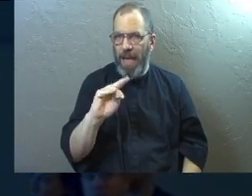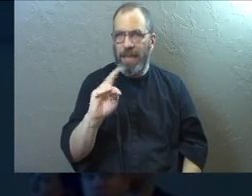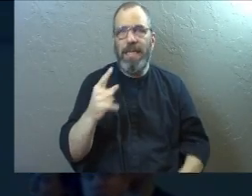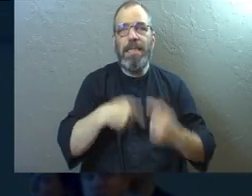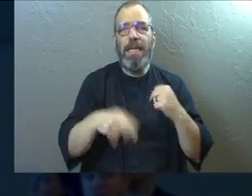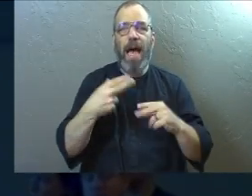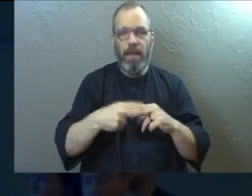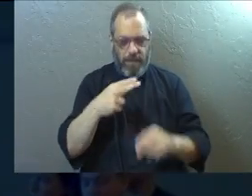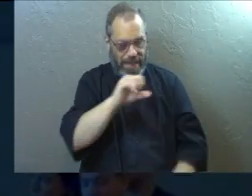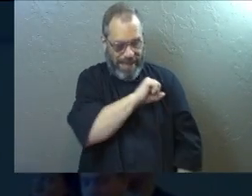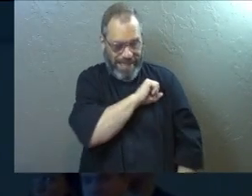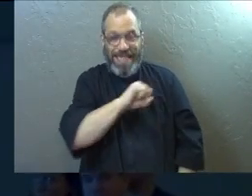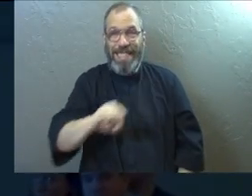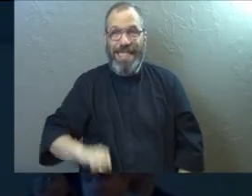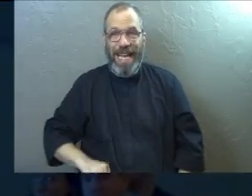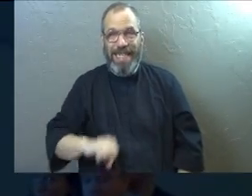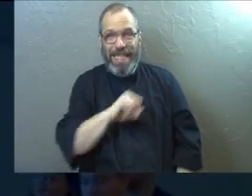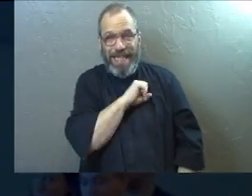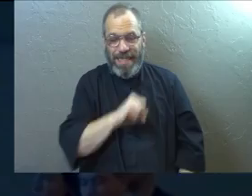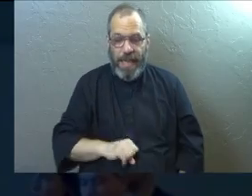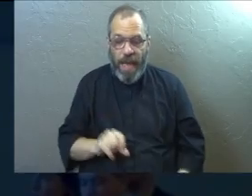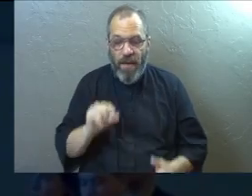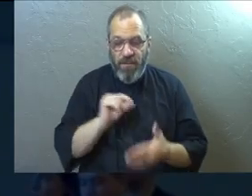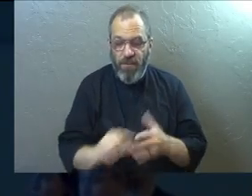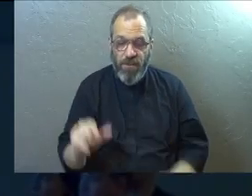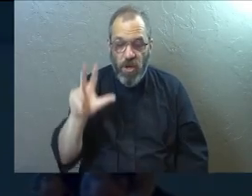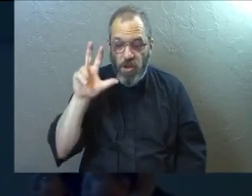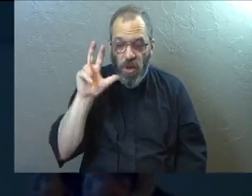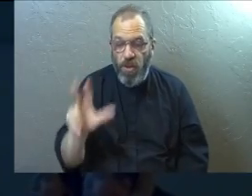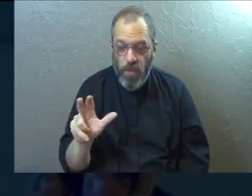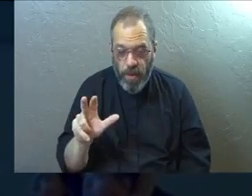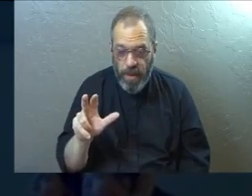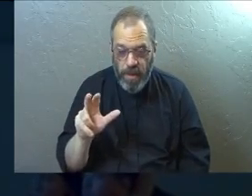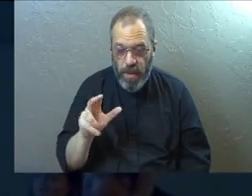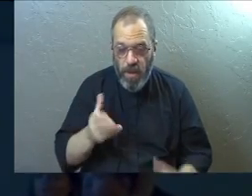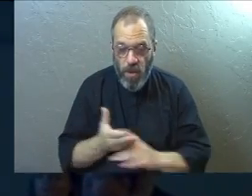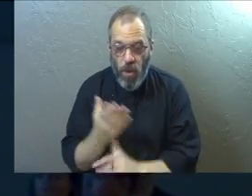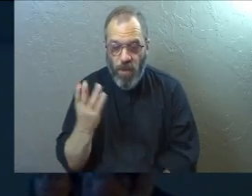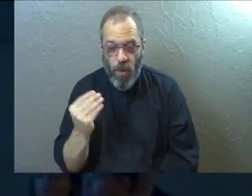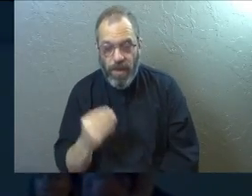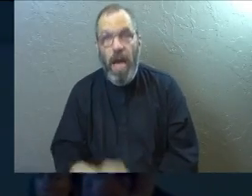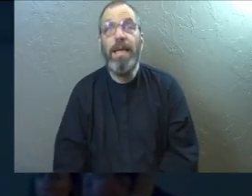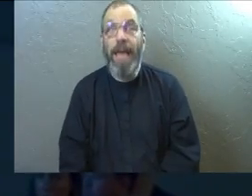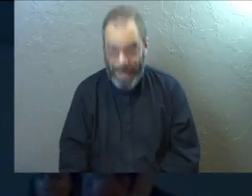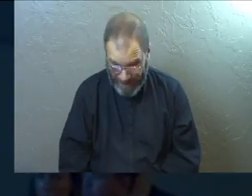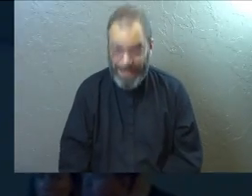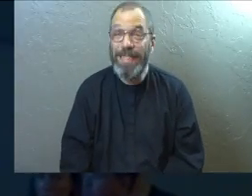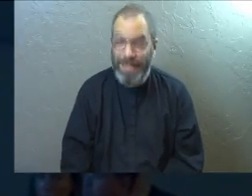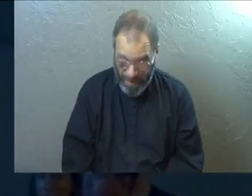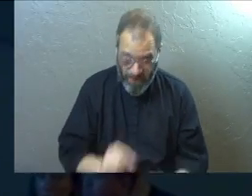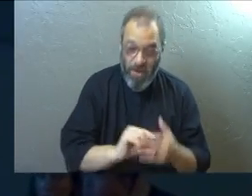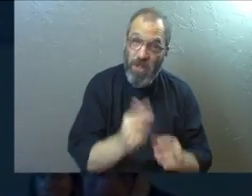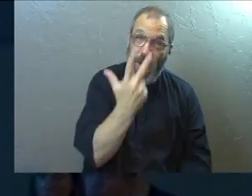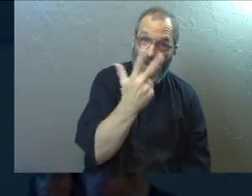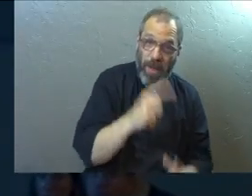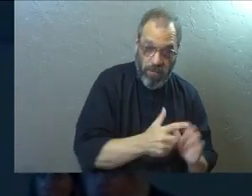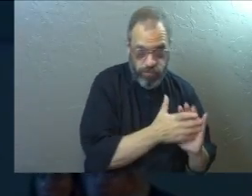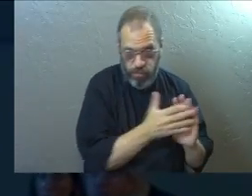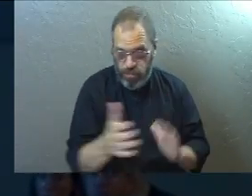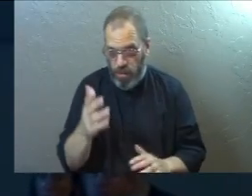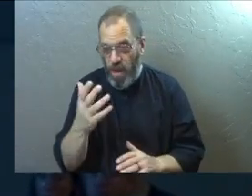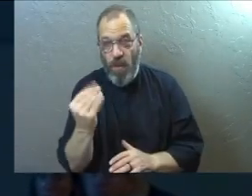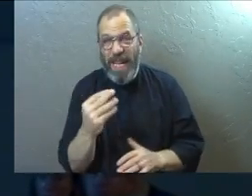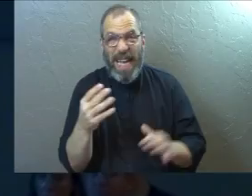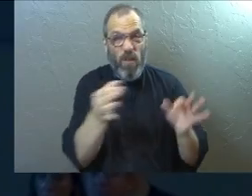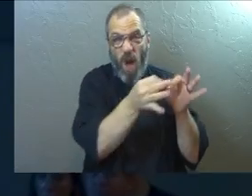Ephesus. Also, I'll tell you, we're about to read verse 3. Verse 3 through 14. And yeah, you heard me right. I said 14. It's one